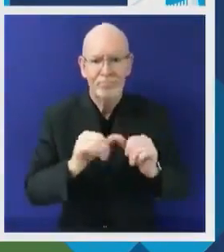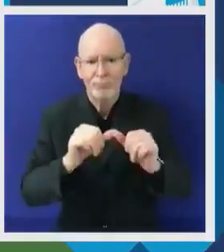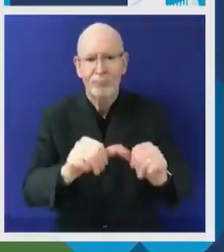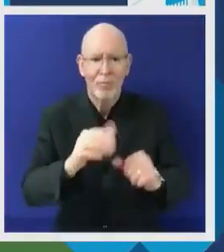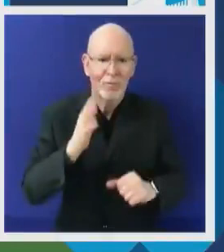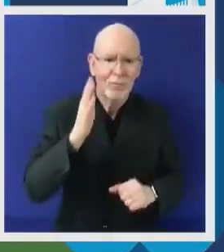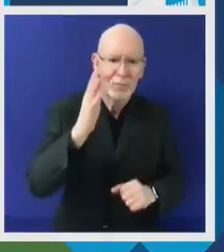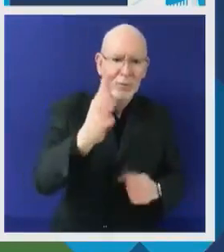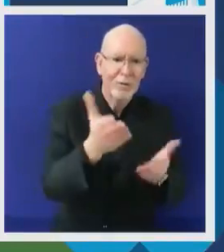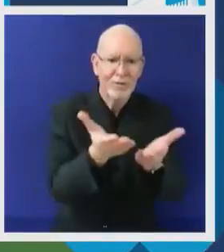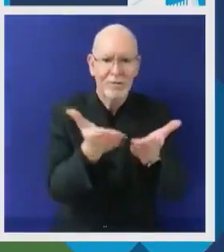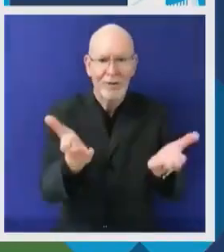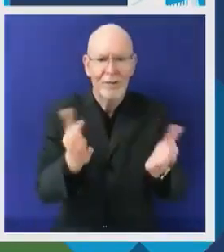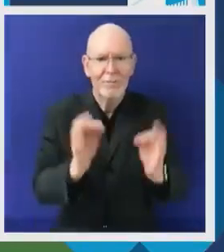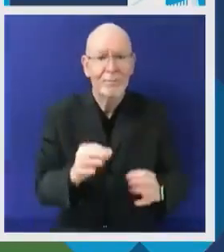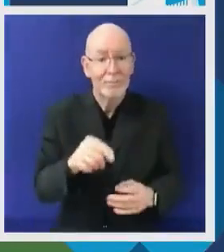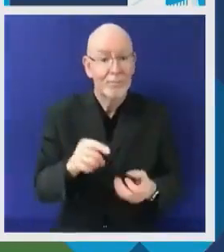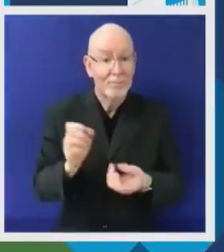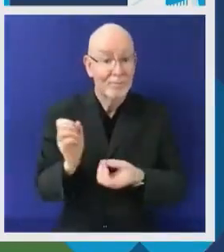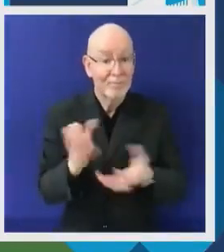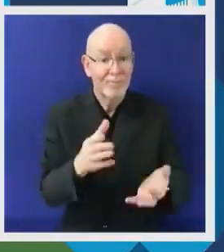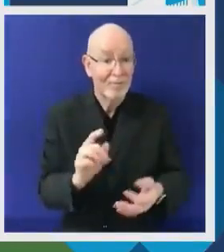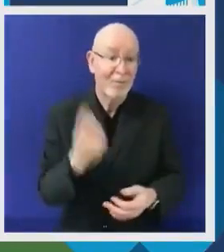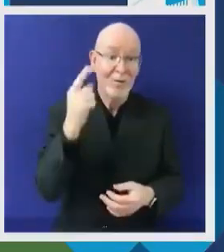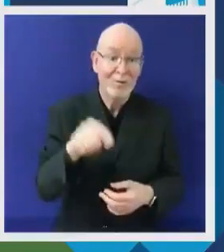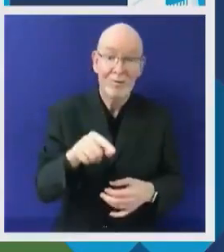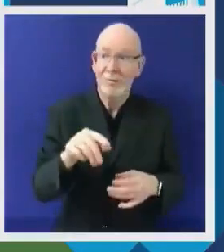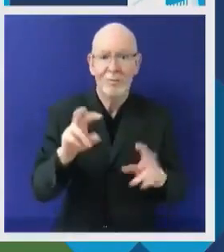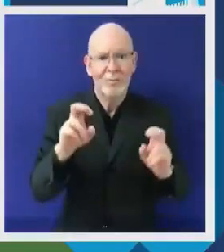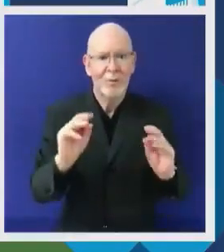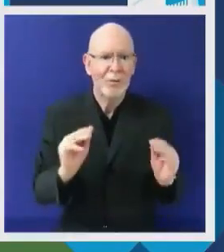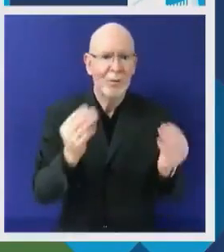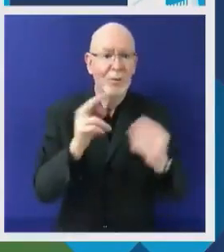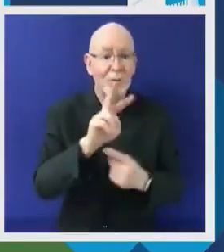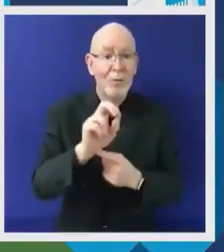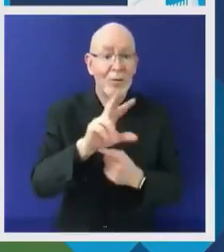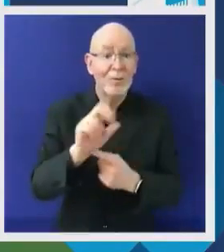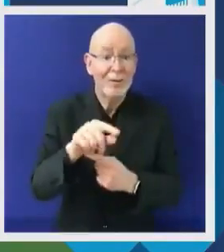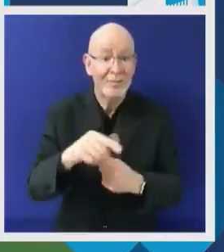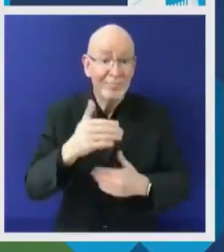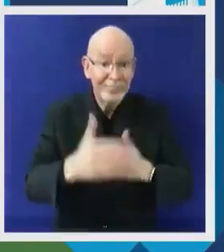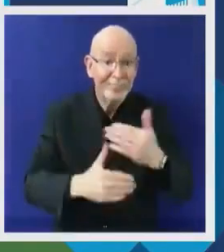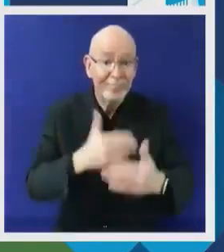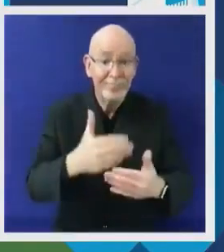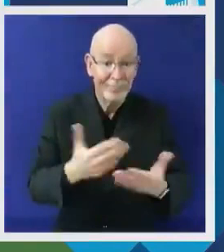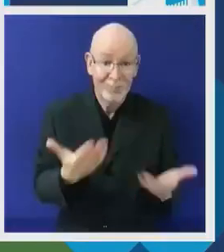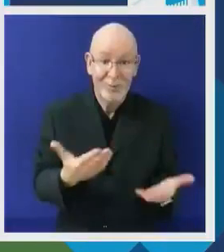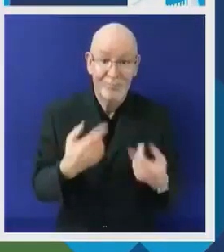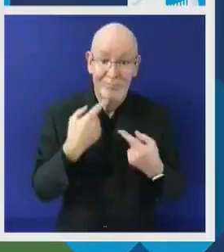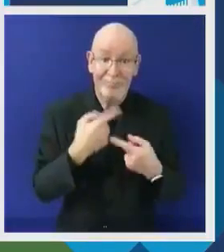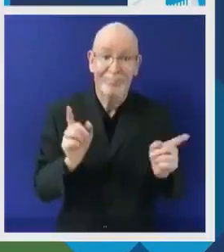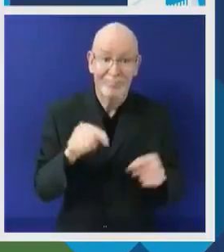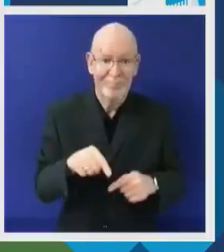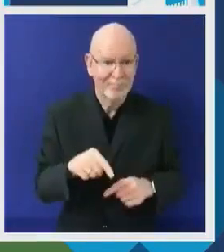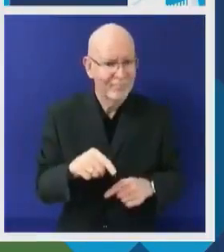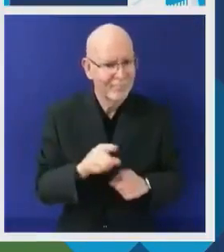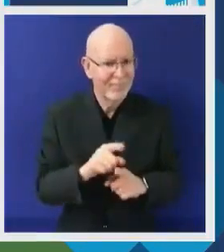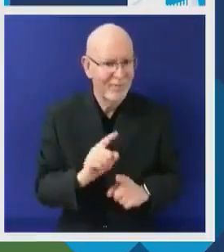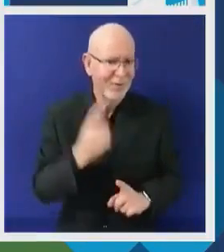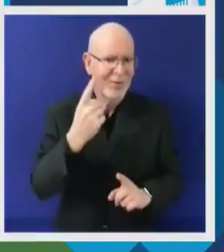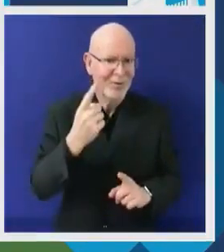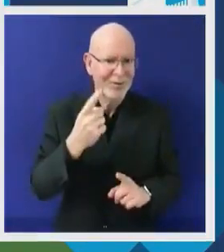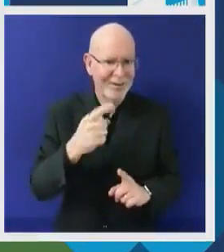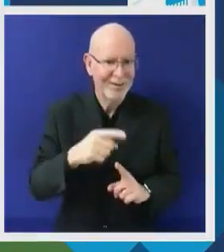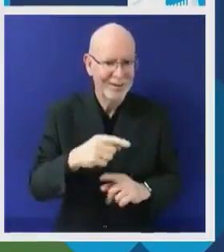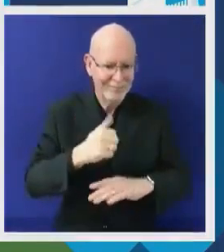and values of sustainability with young people at the Frantan Centre. I look forward to the discussions to come and I wish all of